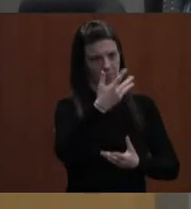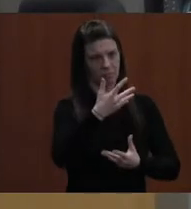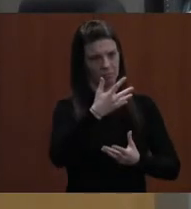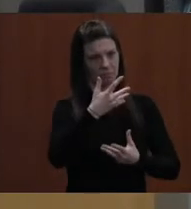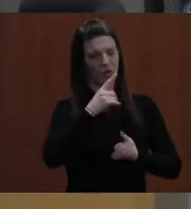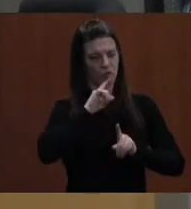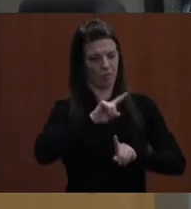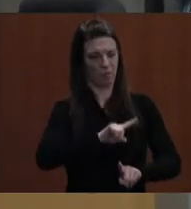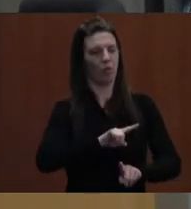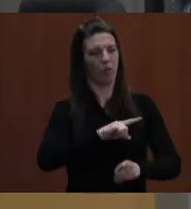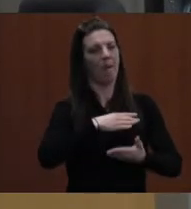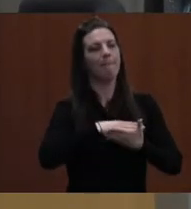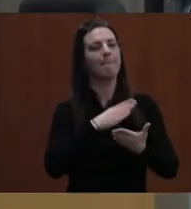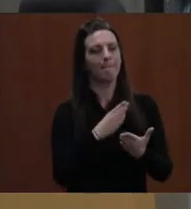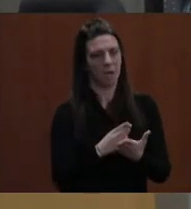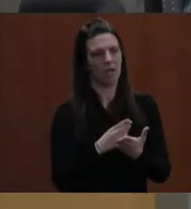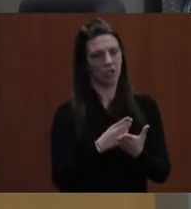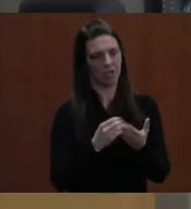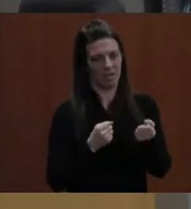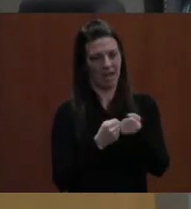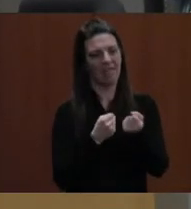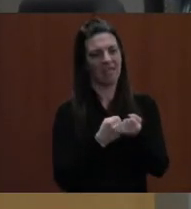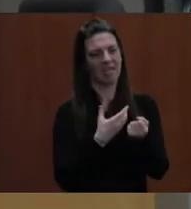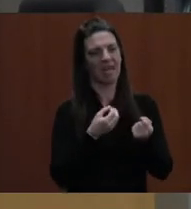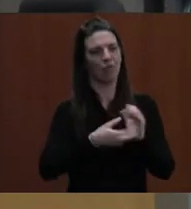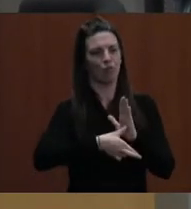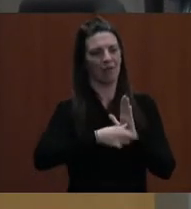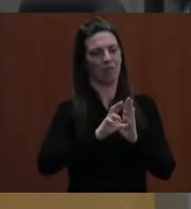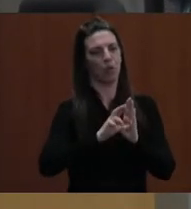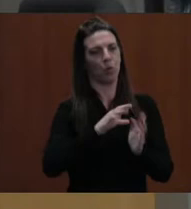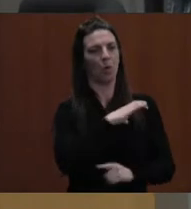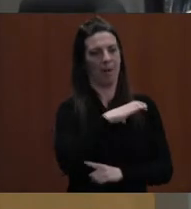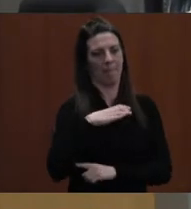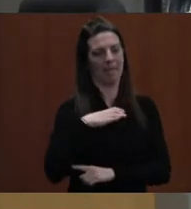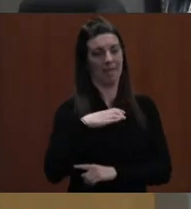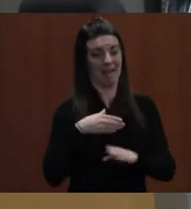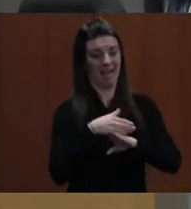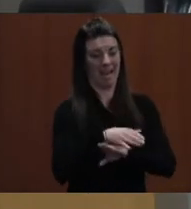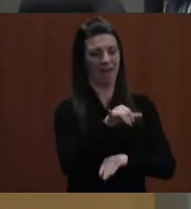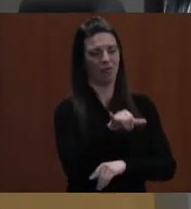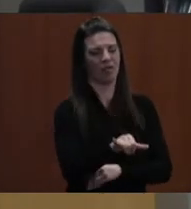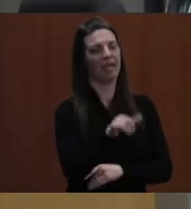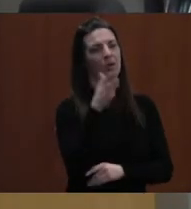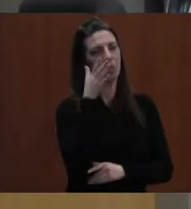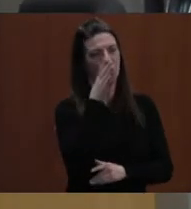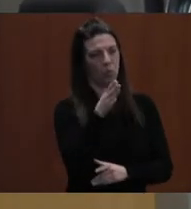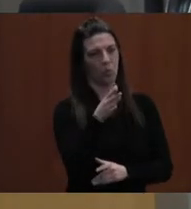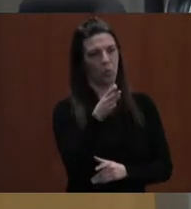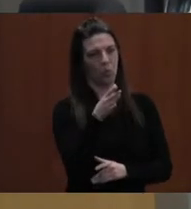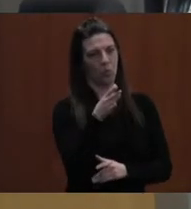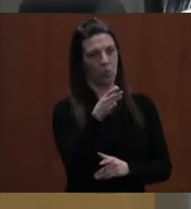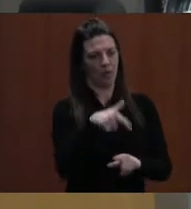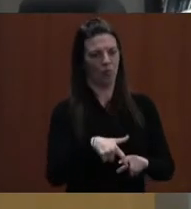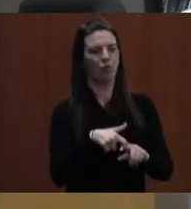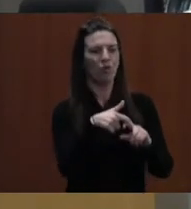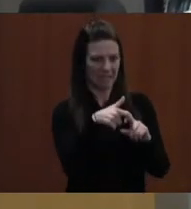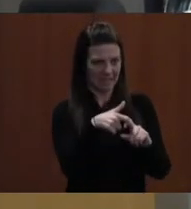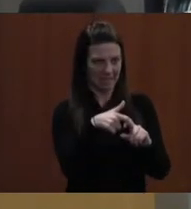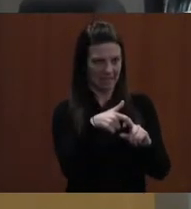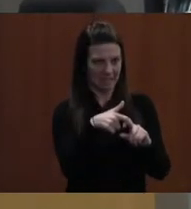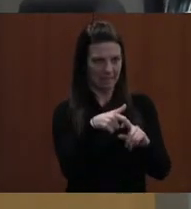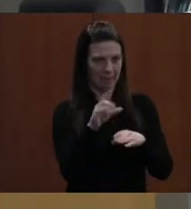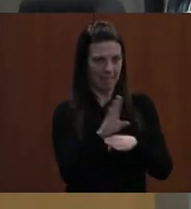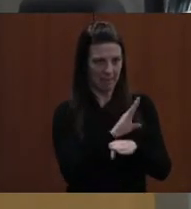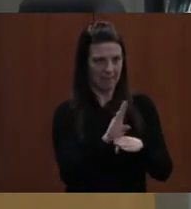and Review Committee and following that we will recess our business meeting and we will